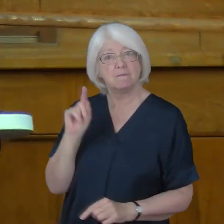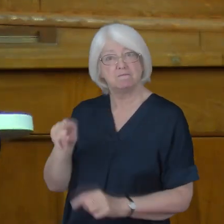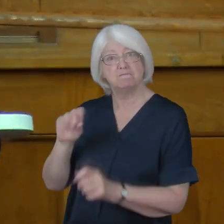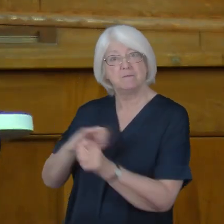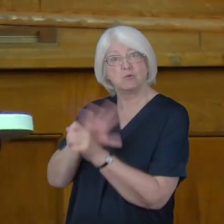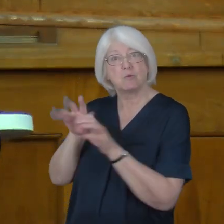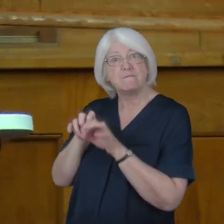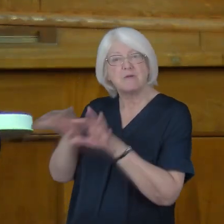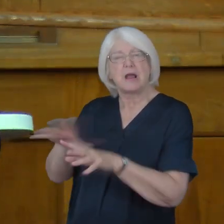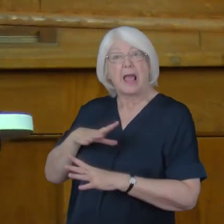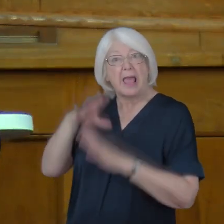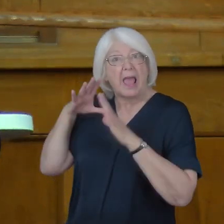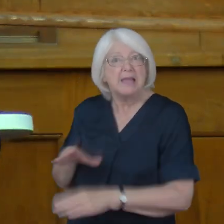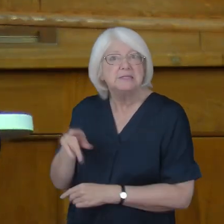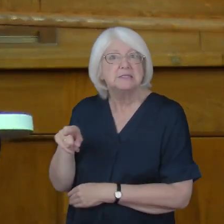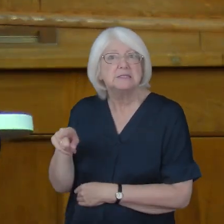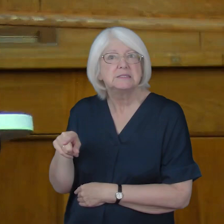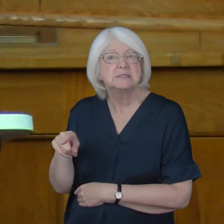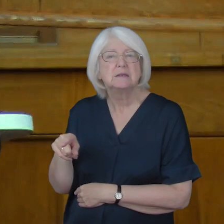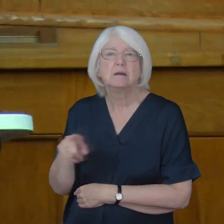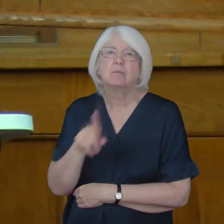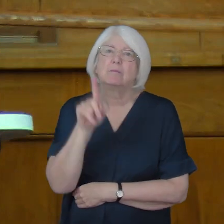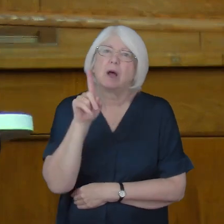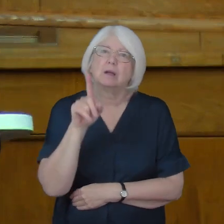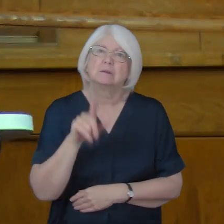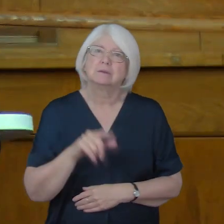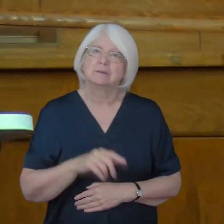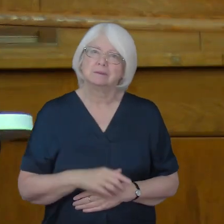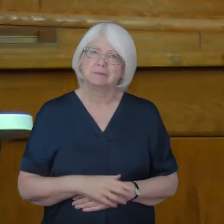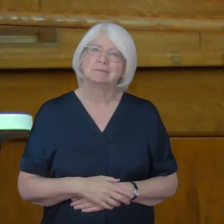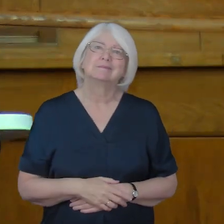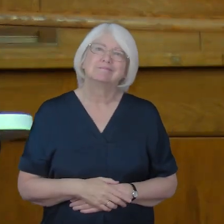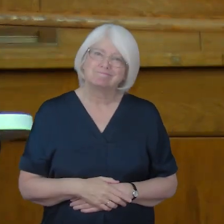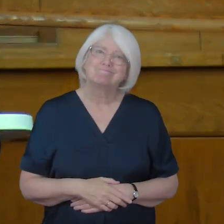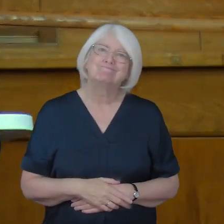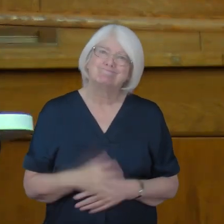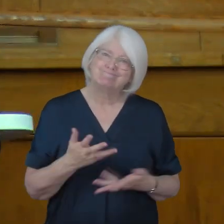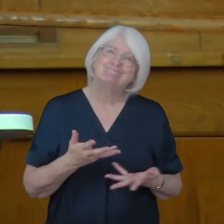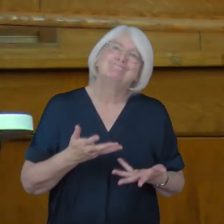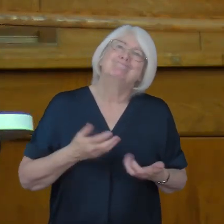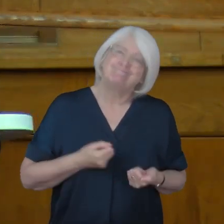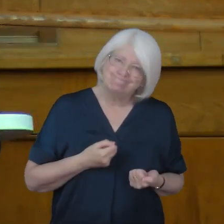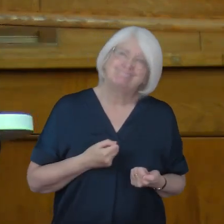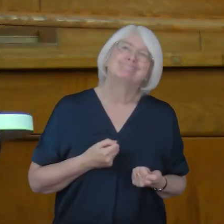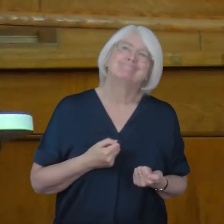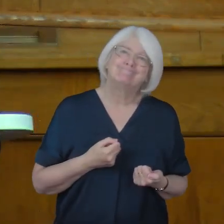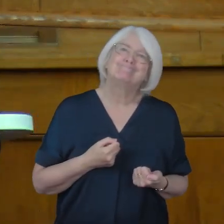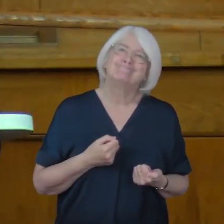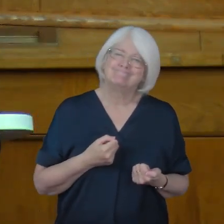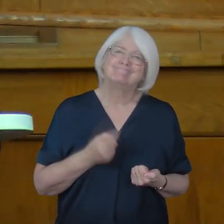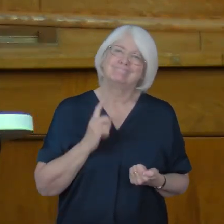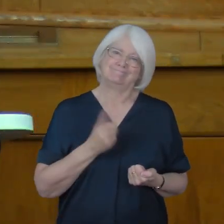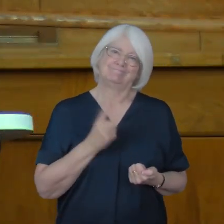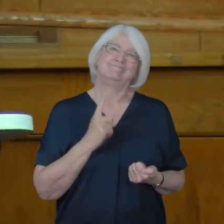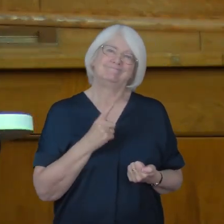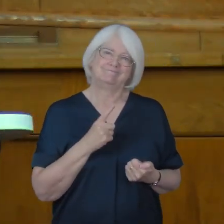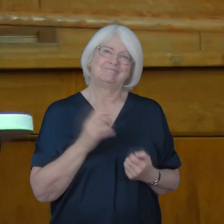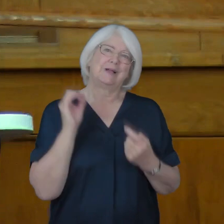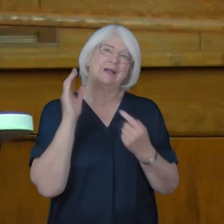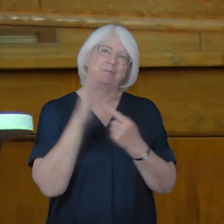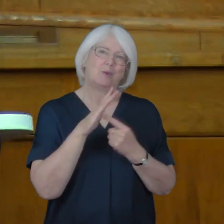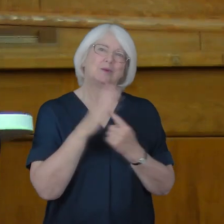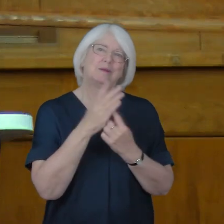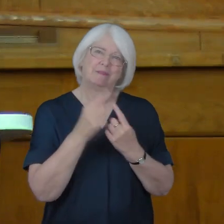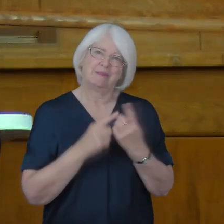this coronavirus. Synod, Nevertheless, I reluctantly acknowledge that there are